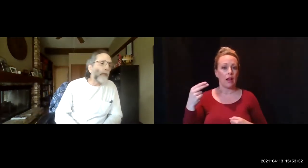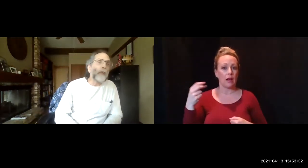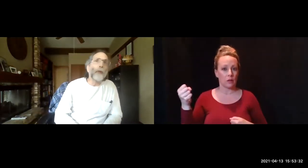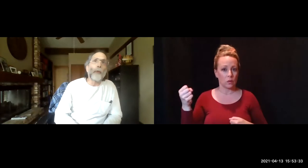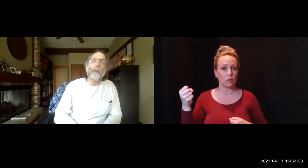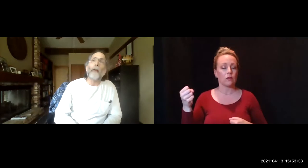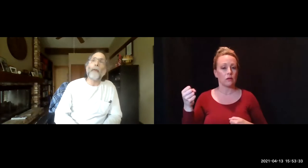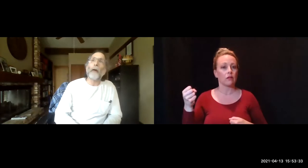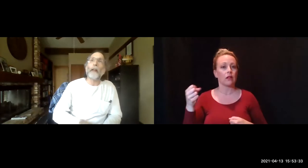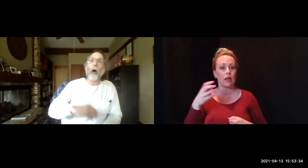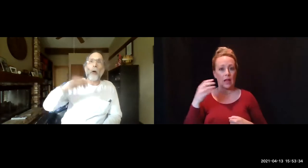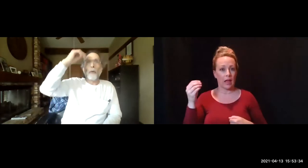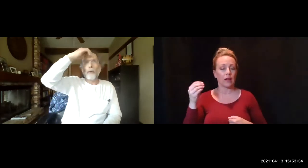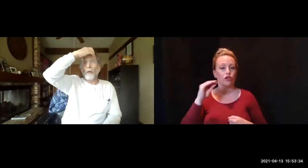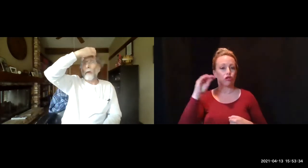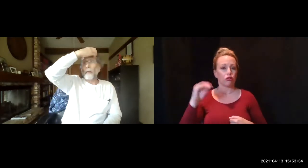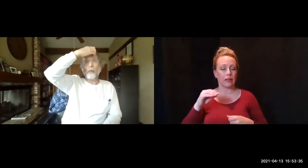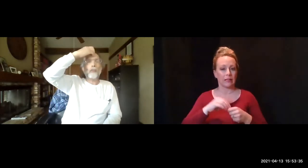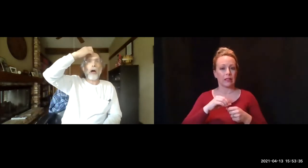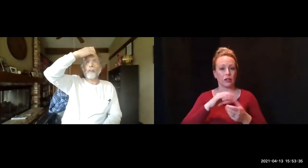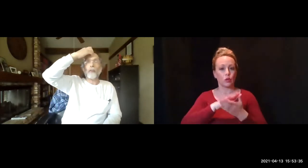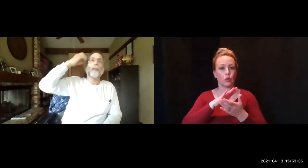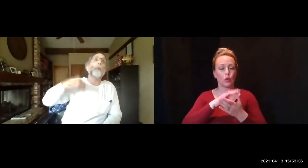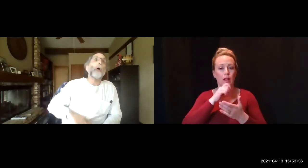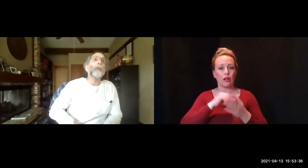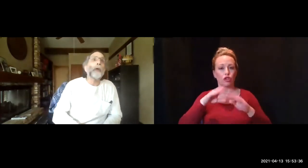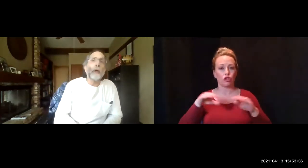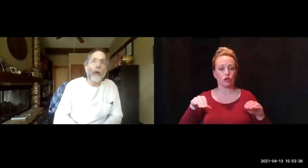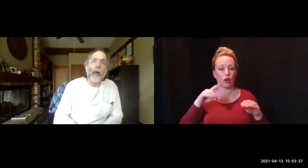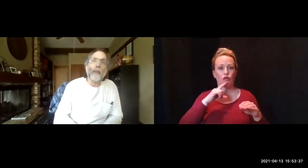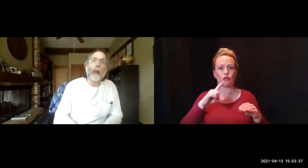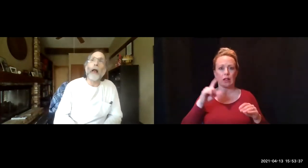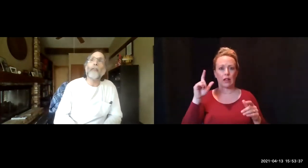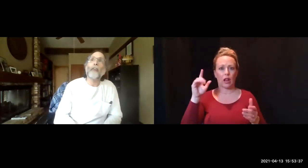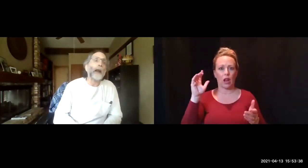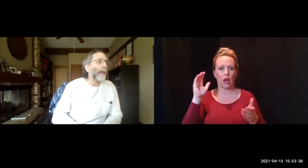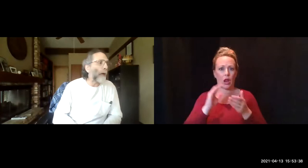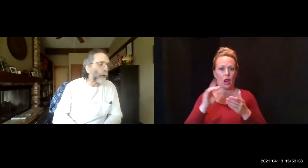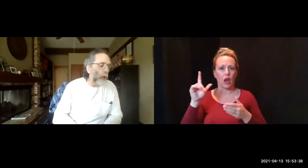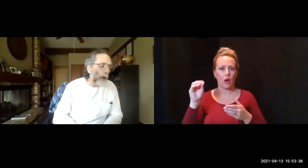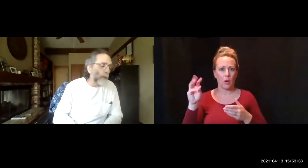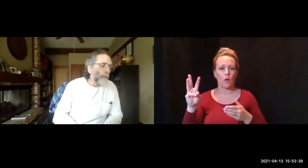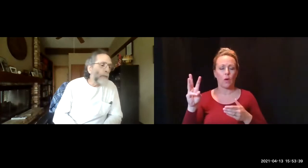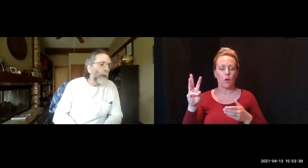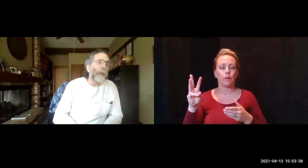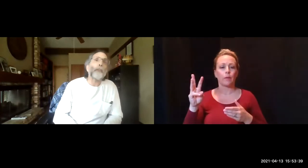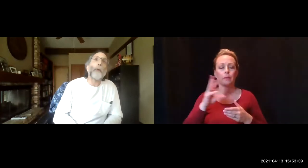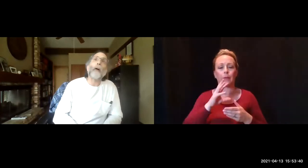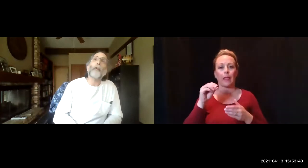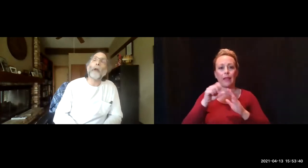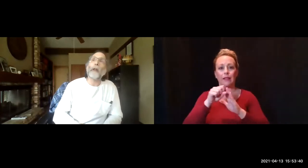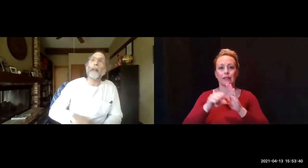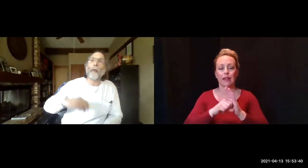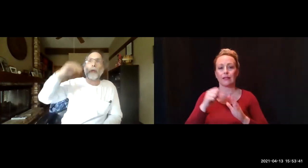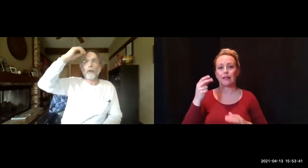school-aged children remain very low. I'm in discussions with the state hygienic laboratory about the